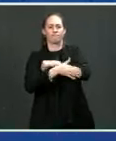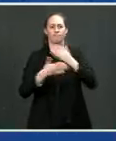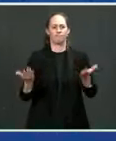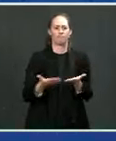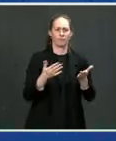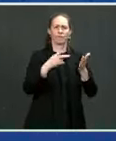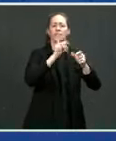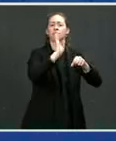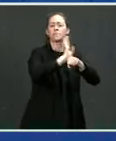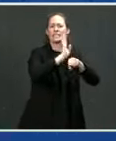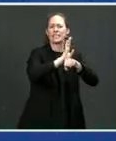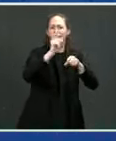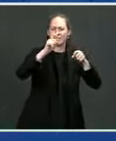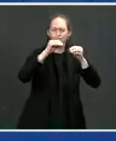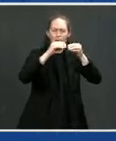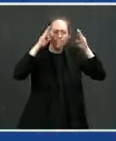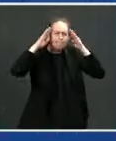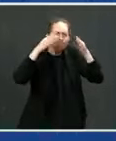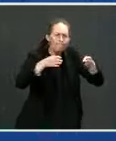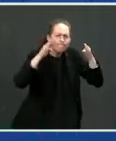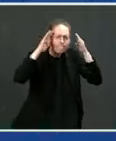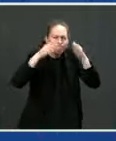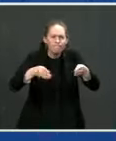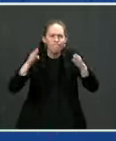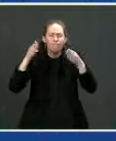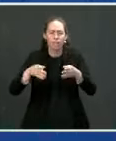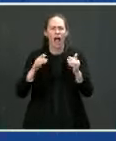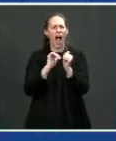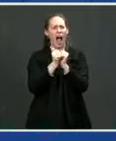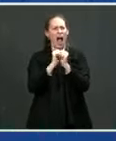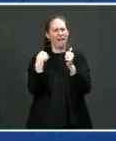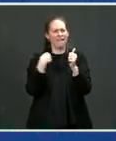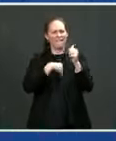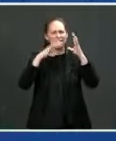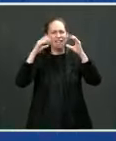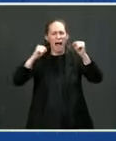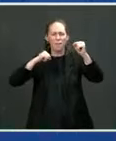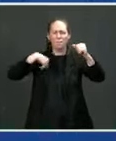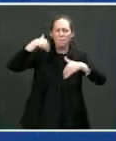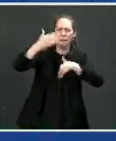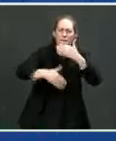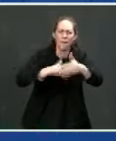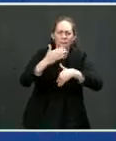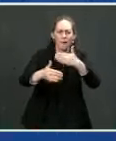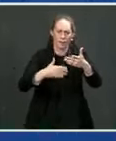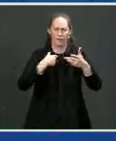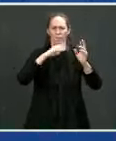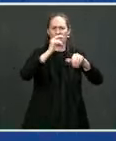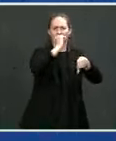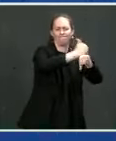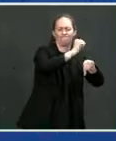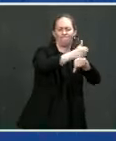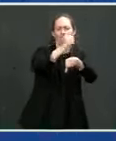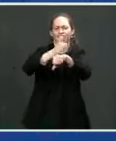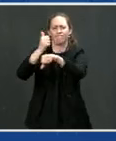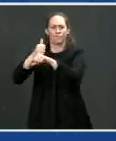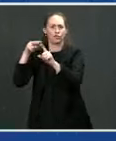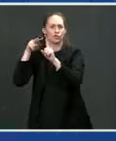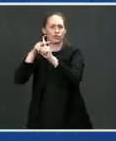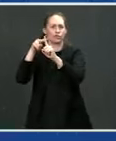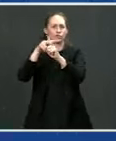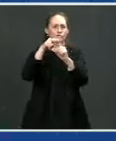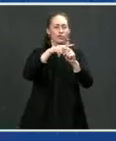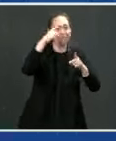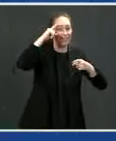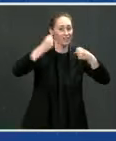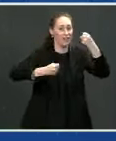to accelerate the adoption of electric vehicles is a focus on charging and on infrastructure. So we believe that the